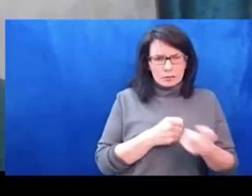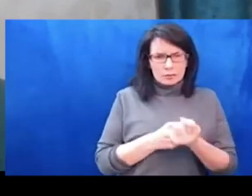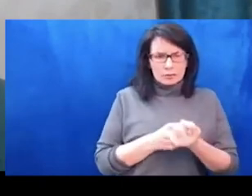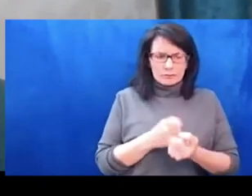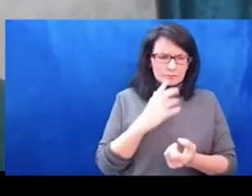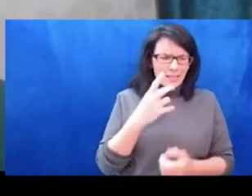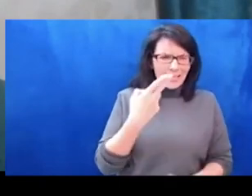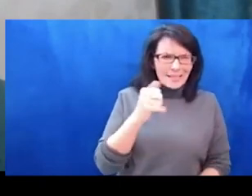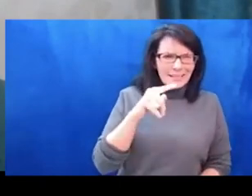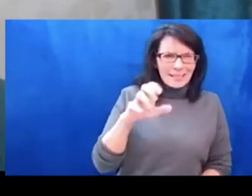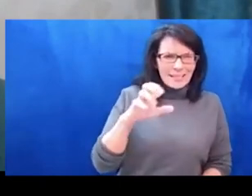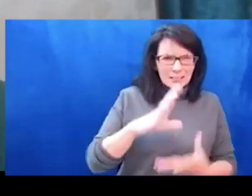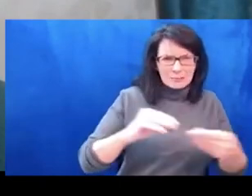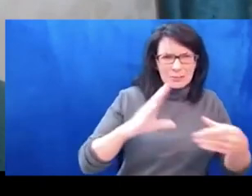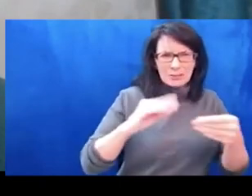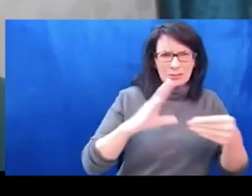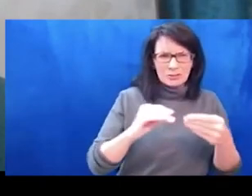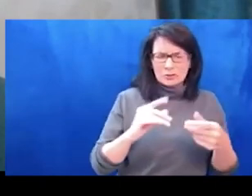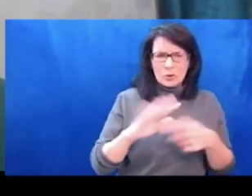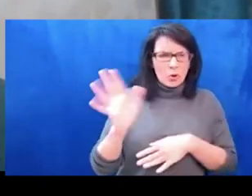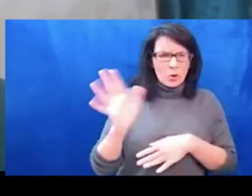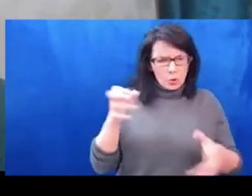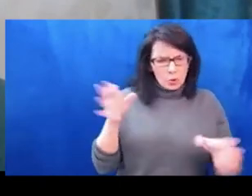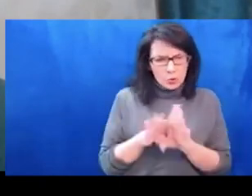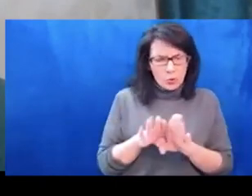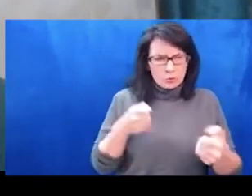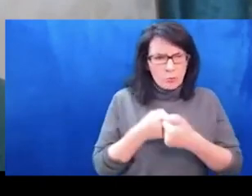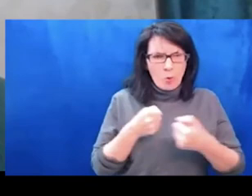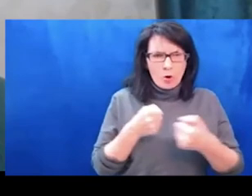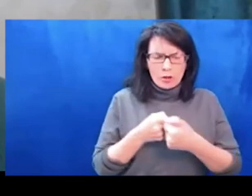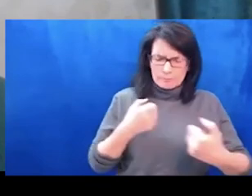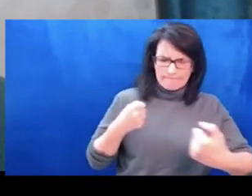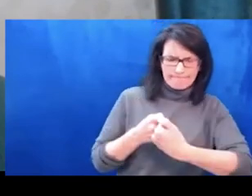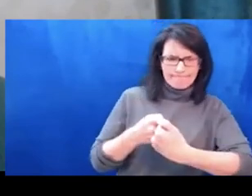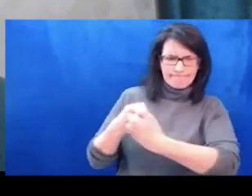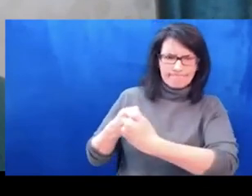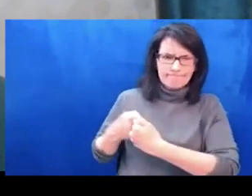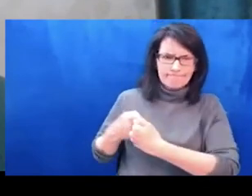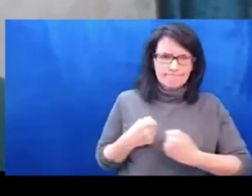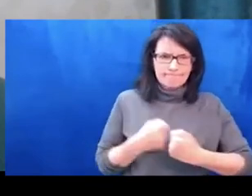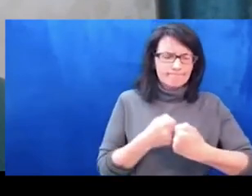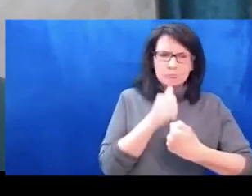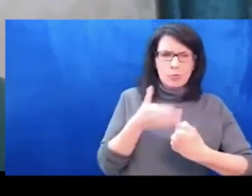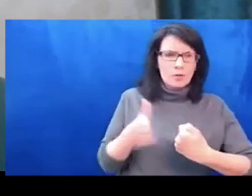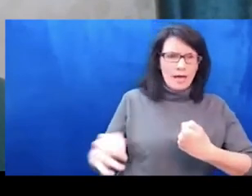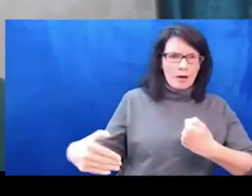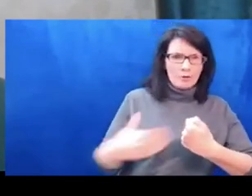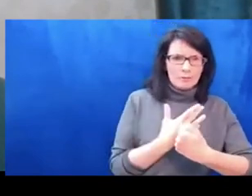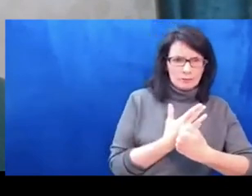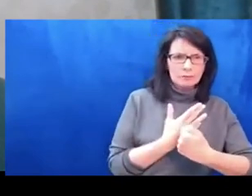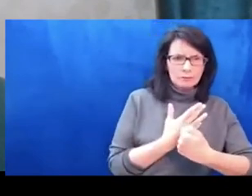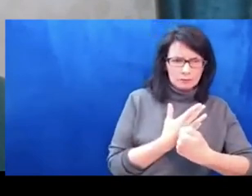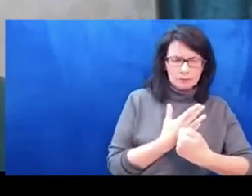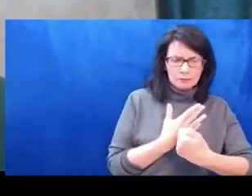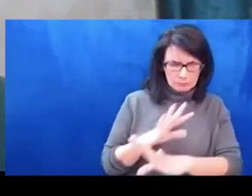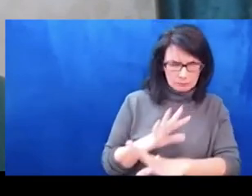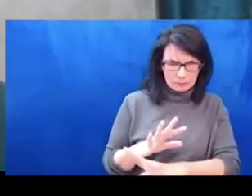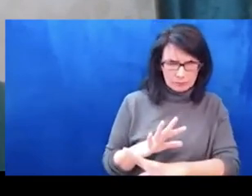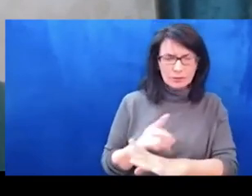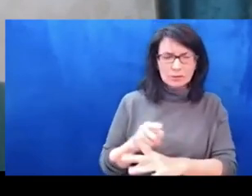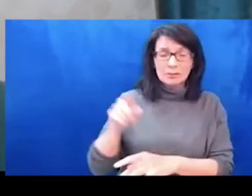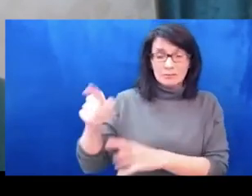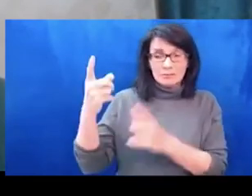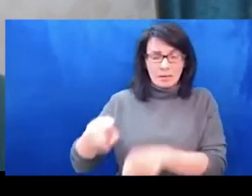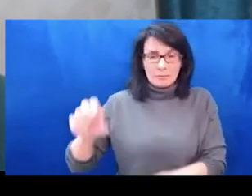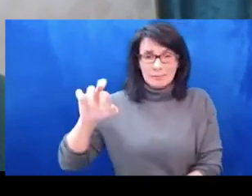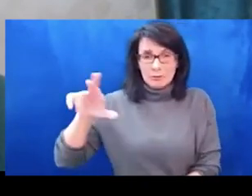refugees' desperate attempt to reach a safe haven was unfortunately described in the West as a crisis,